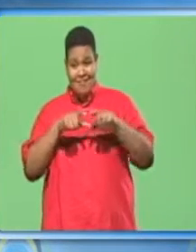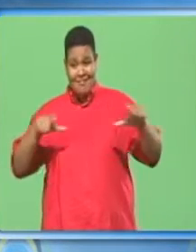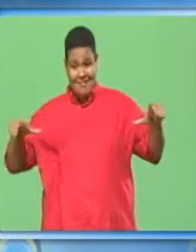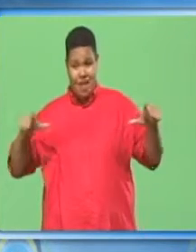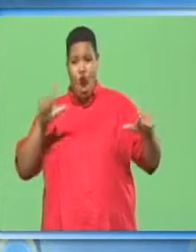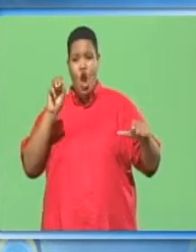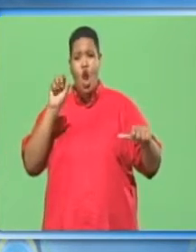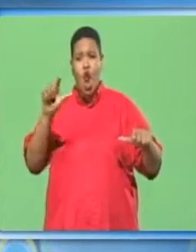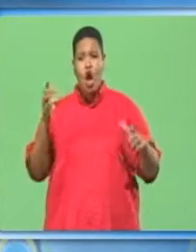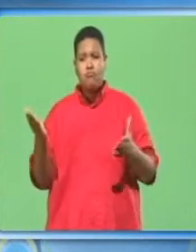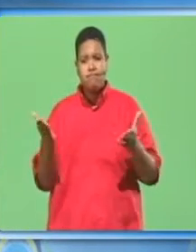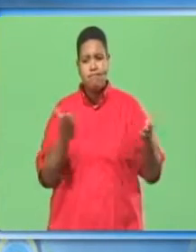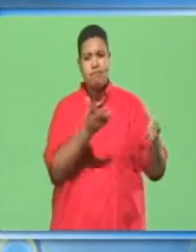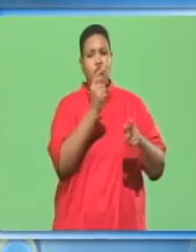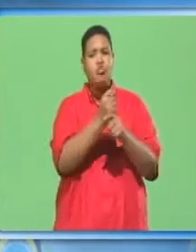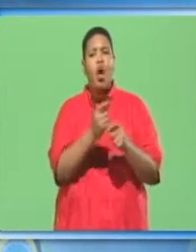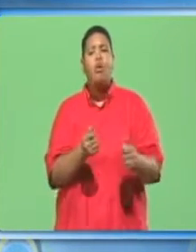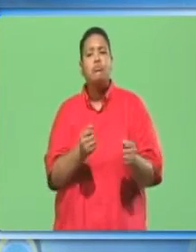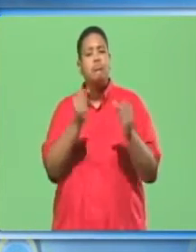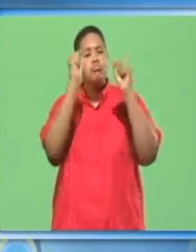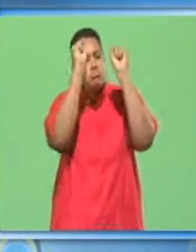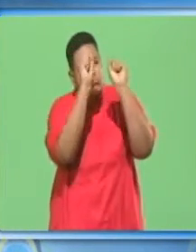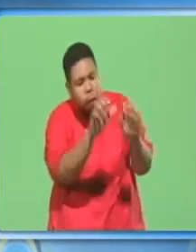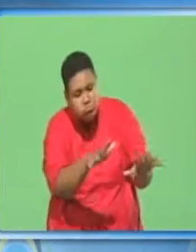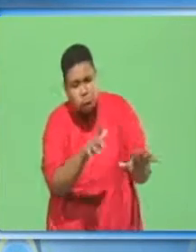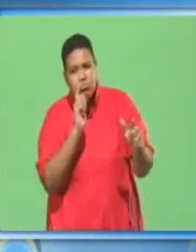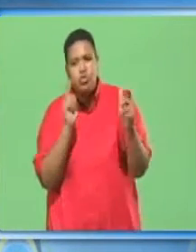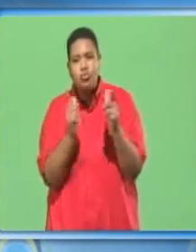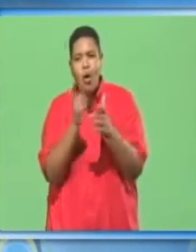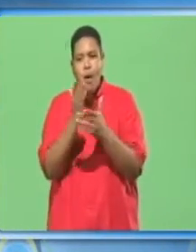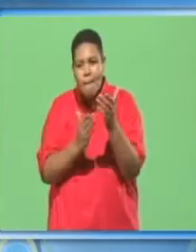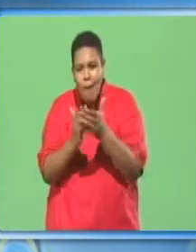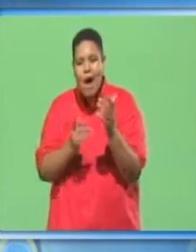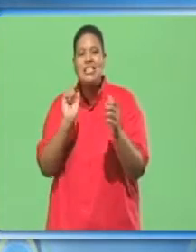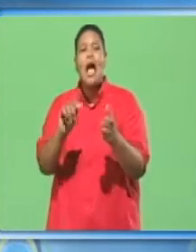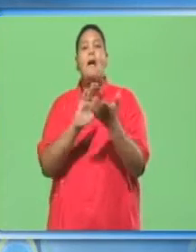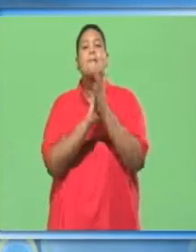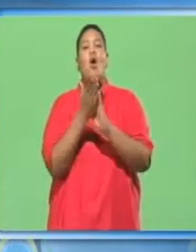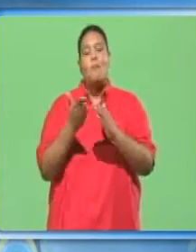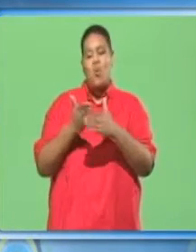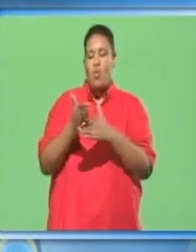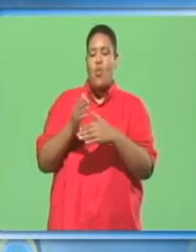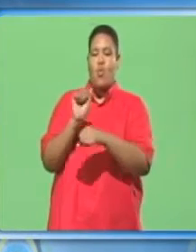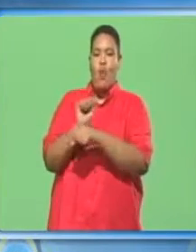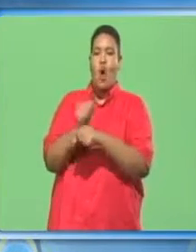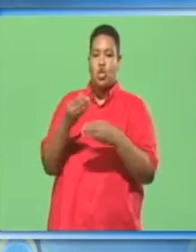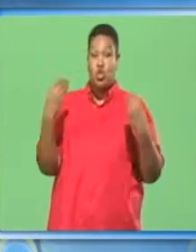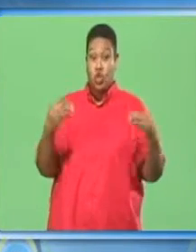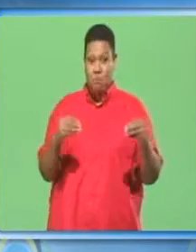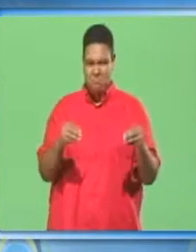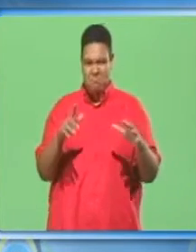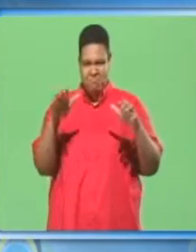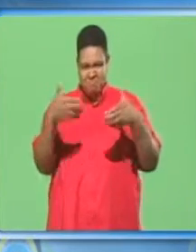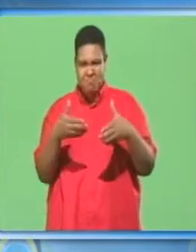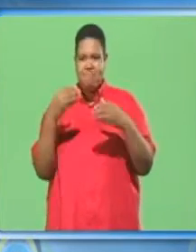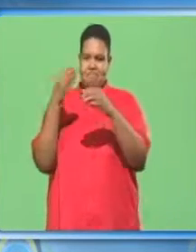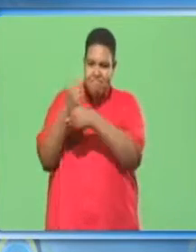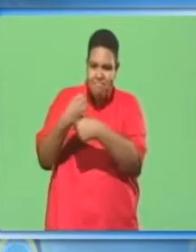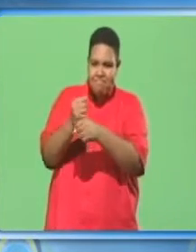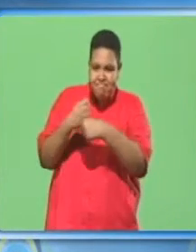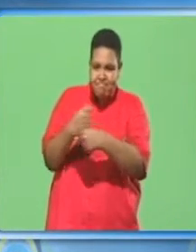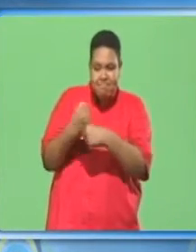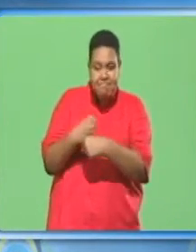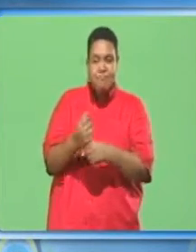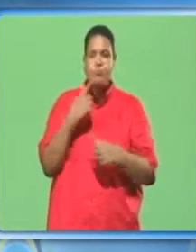sawmill by a truck to be converted into smaller pieces that can be handled in the woodwork shop. There are many forms of sawmills